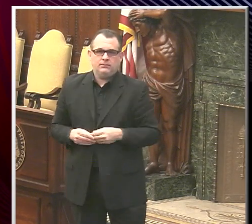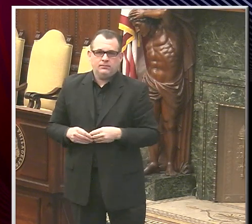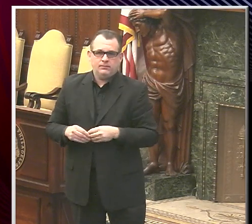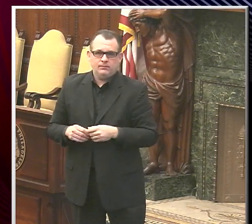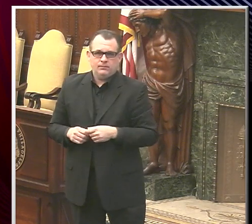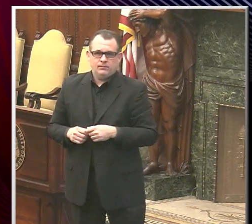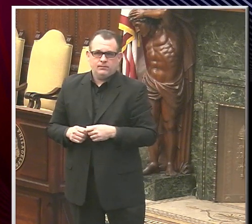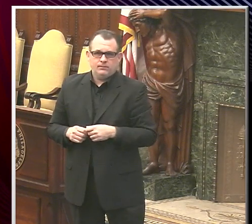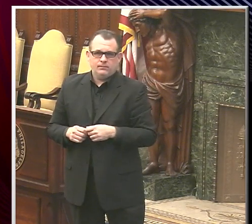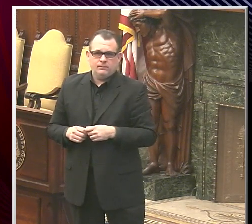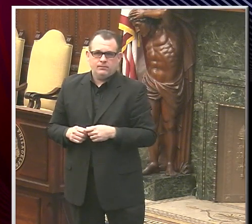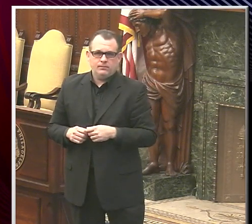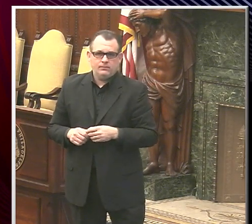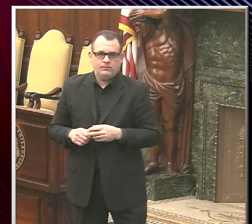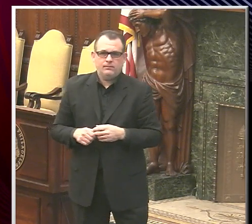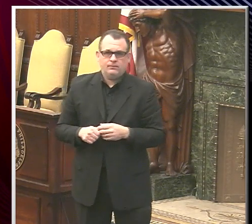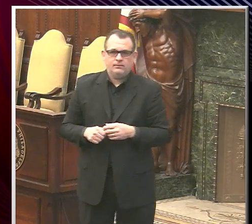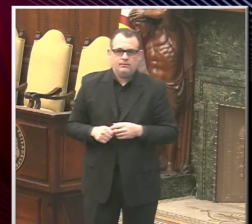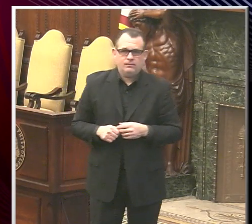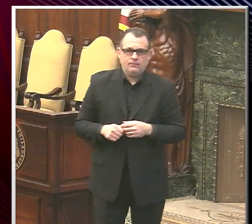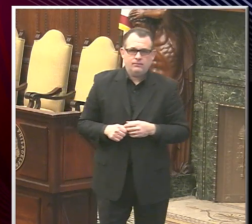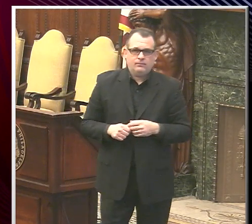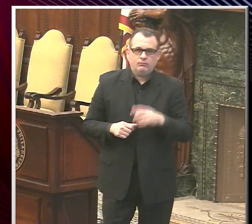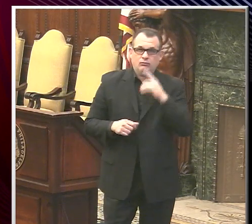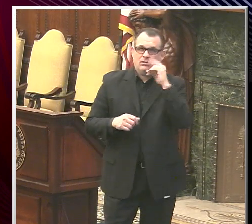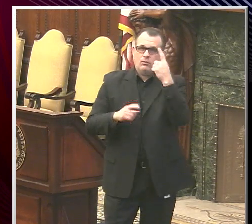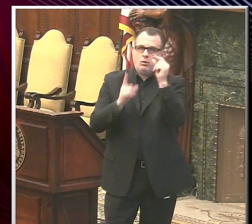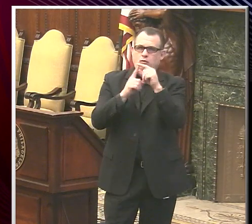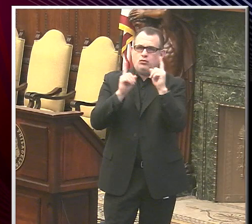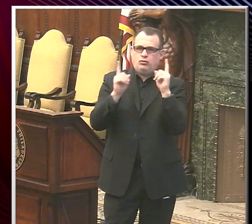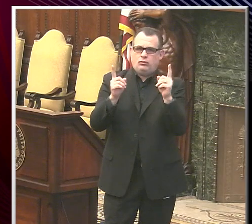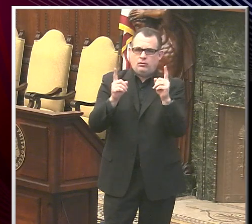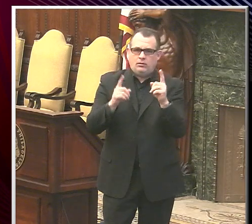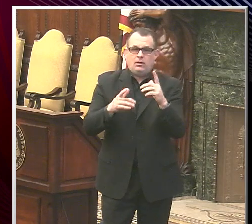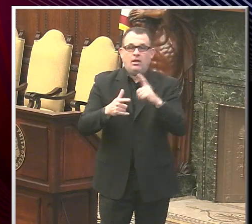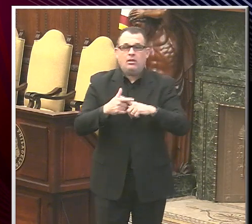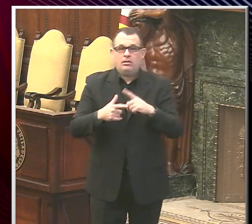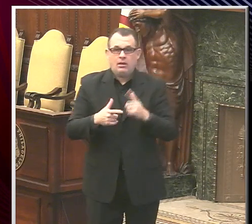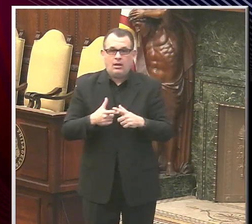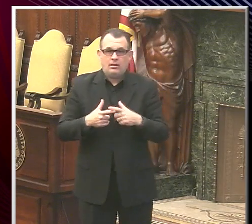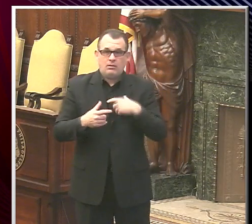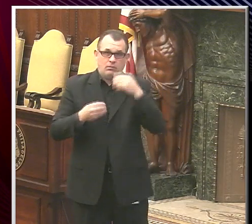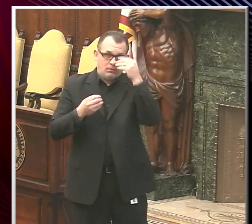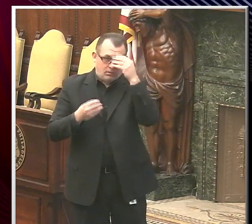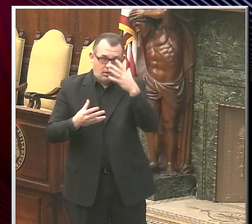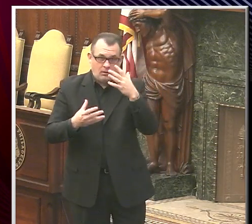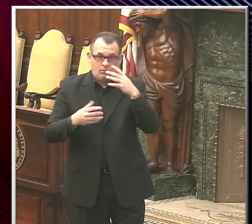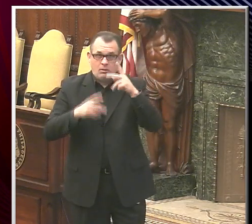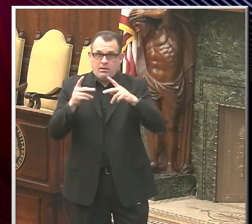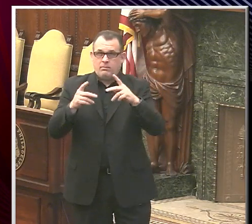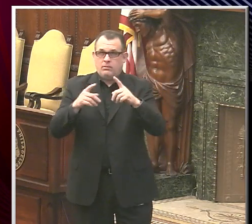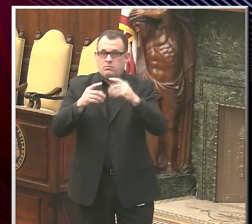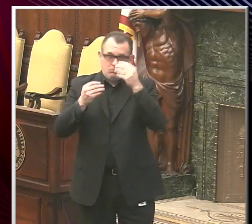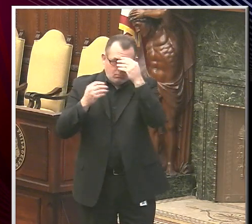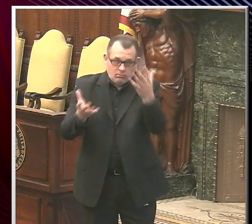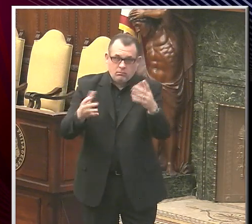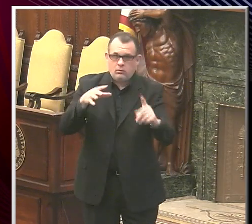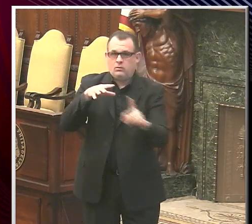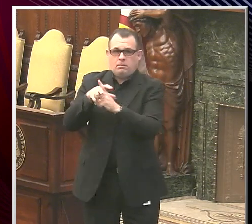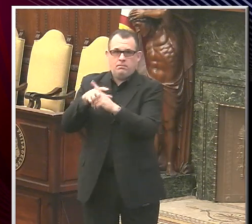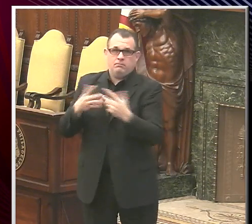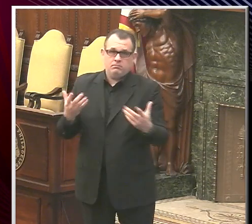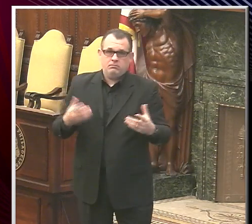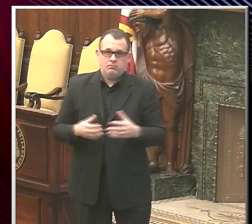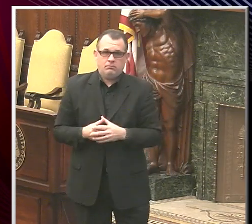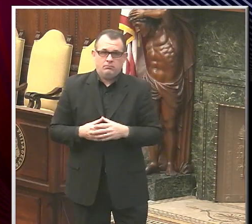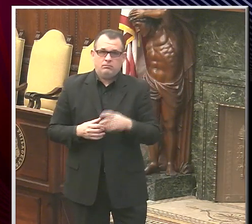slash vaccine interest, one word. And we'll notify you when opportunities arise. But just to warn you, if you're young and healthy, expect to wait. This is going